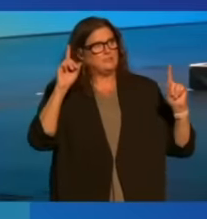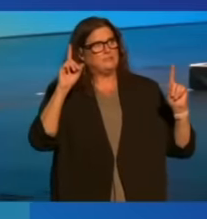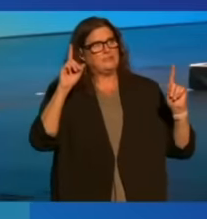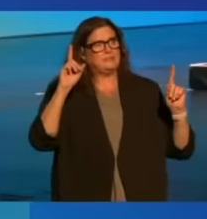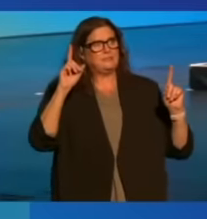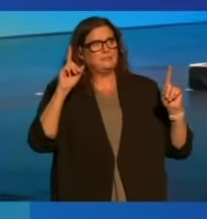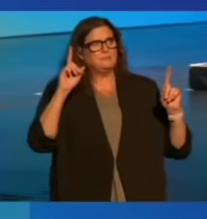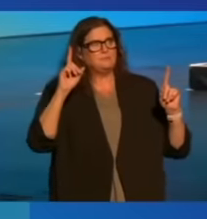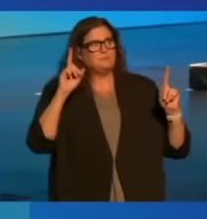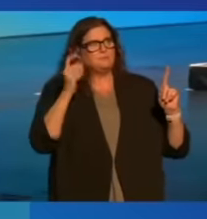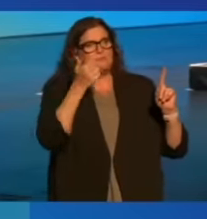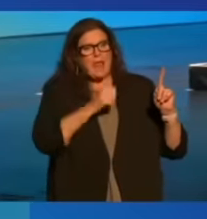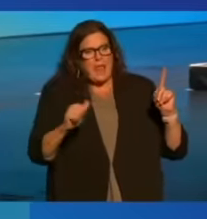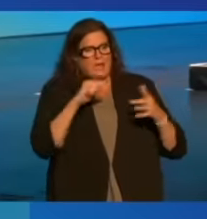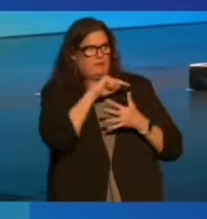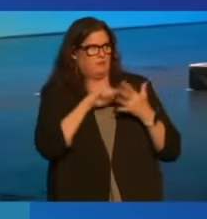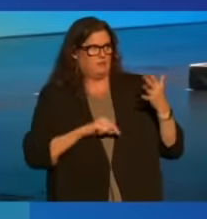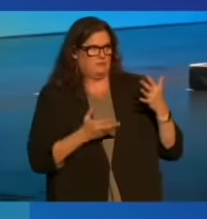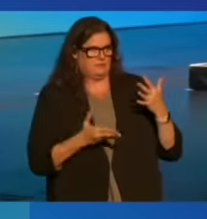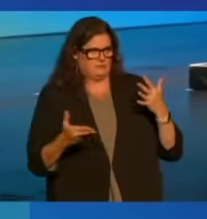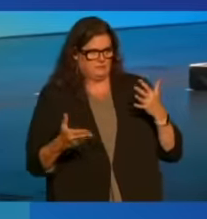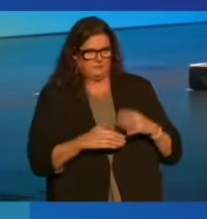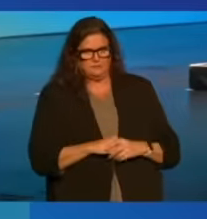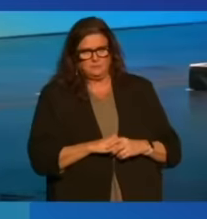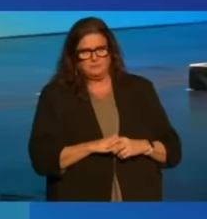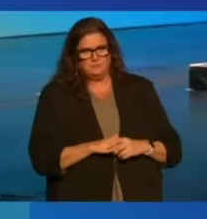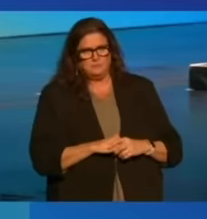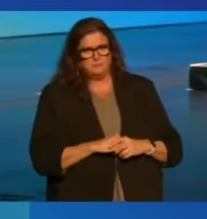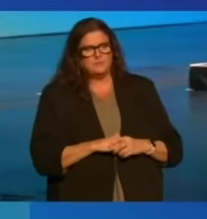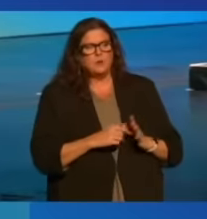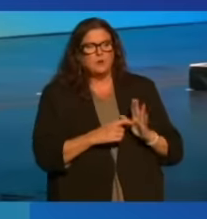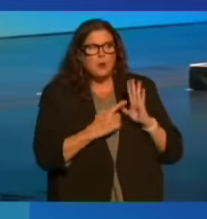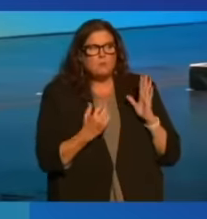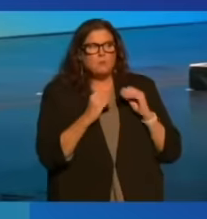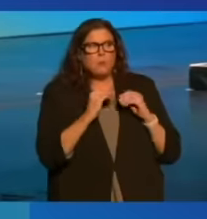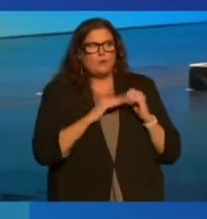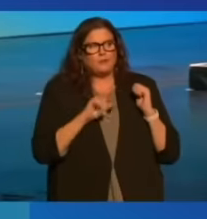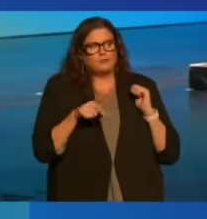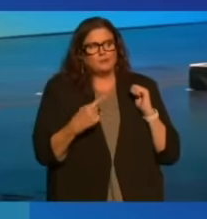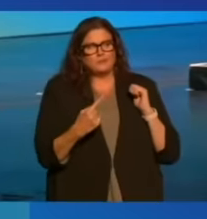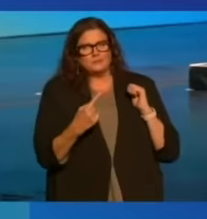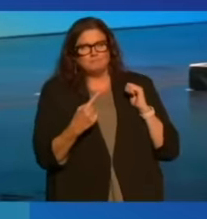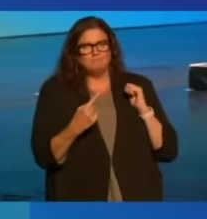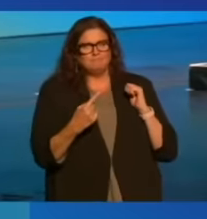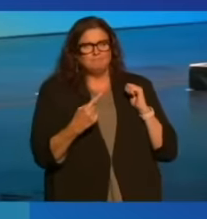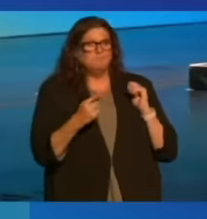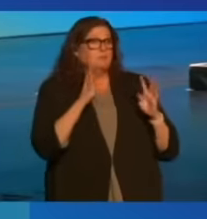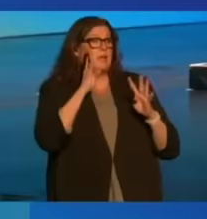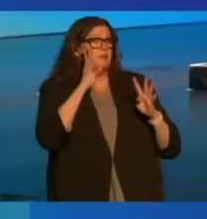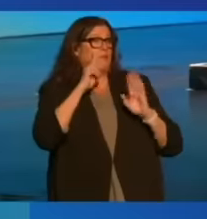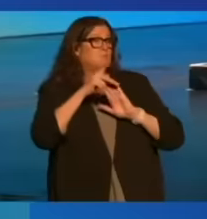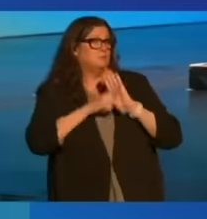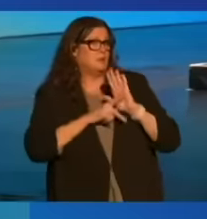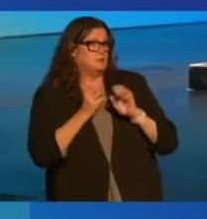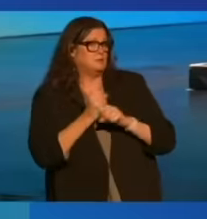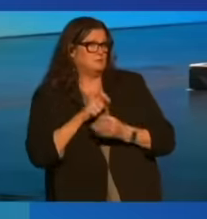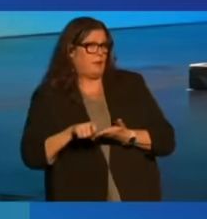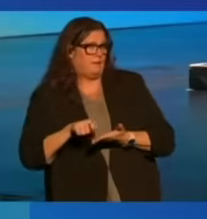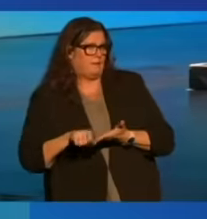Achieving any of these things will require more than just innovative policymaking.